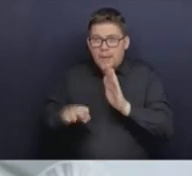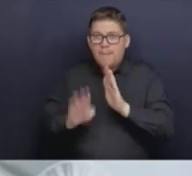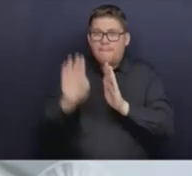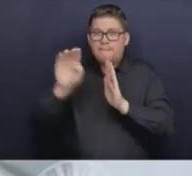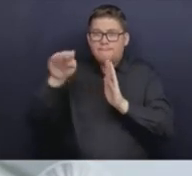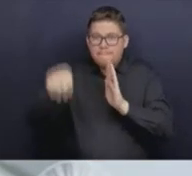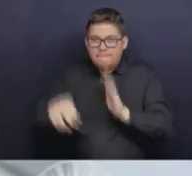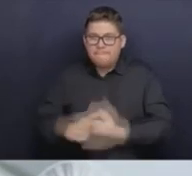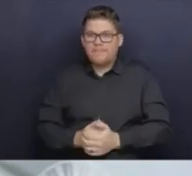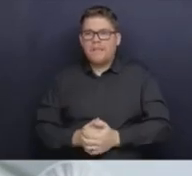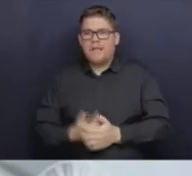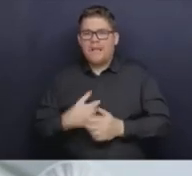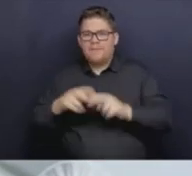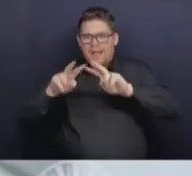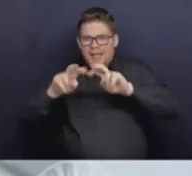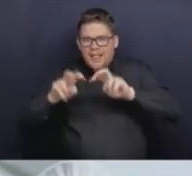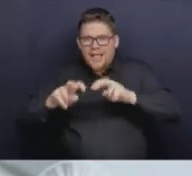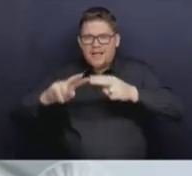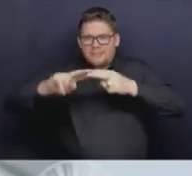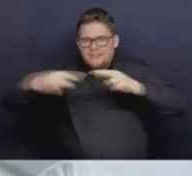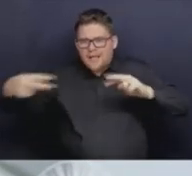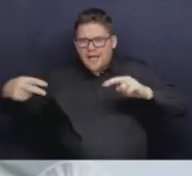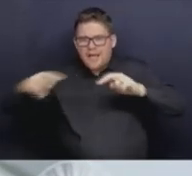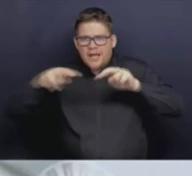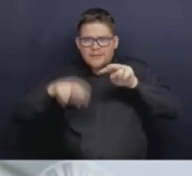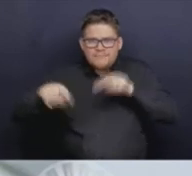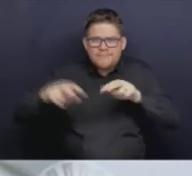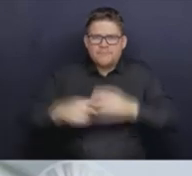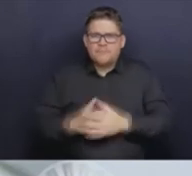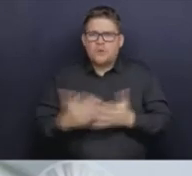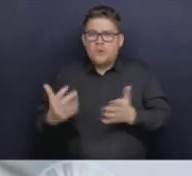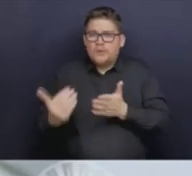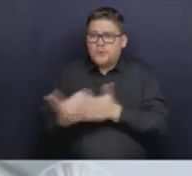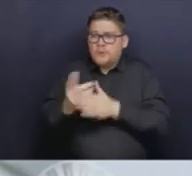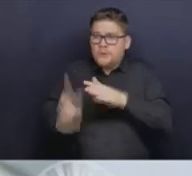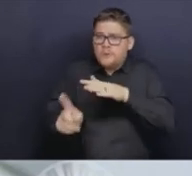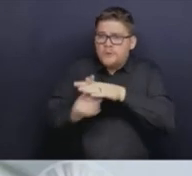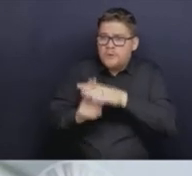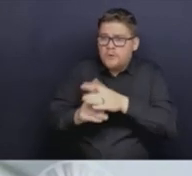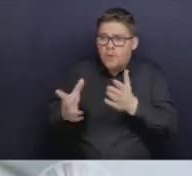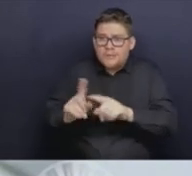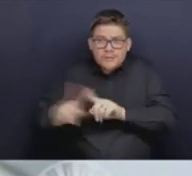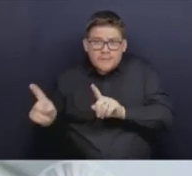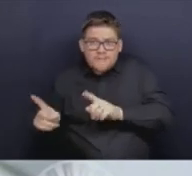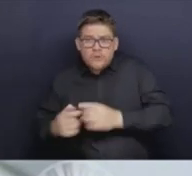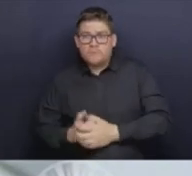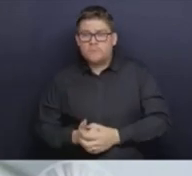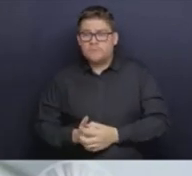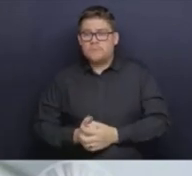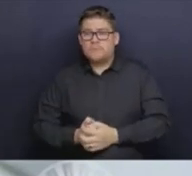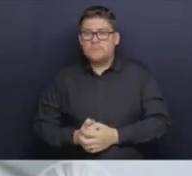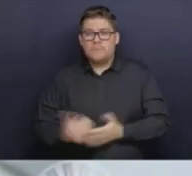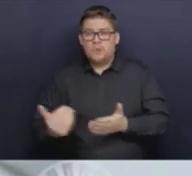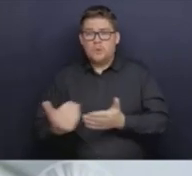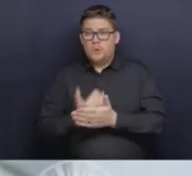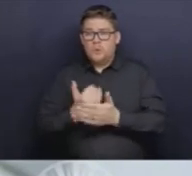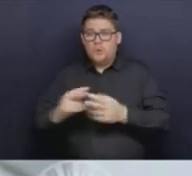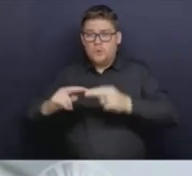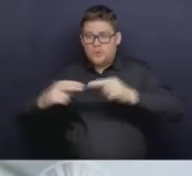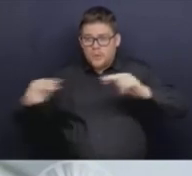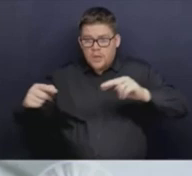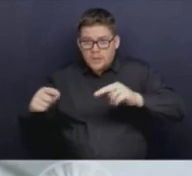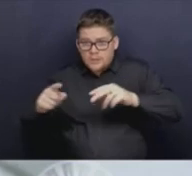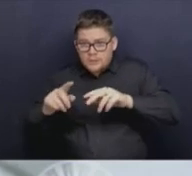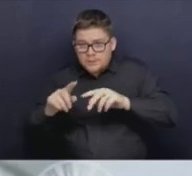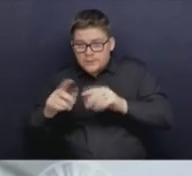see if there's something new or different. And every time there's something new or different, we have new technology that allows us to